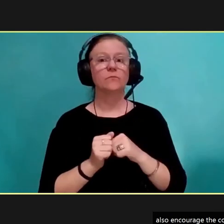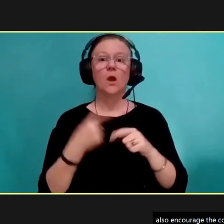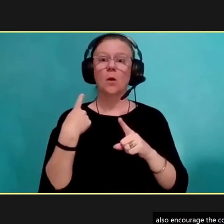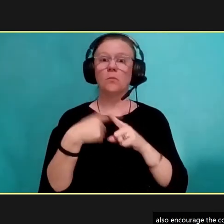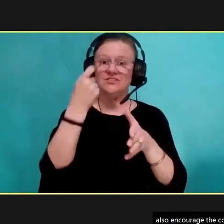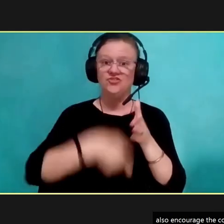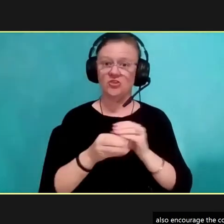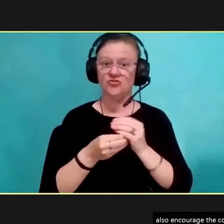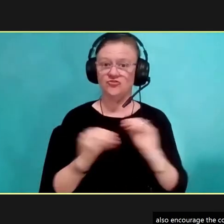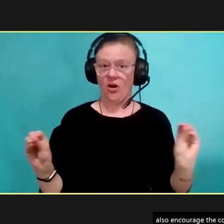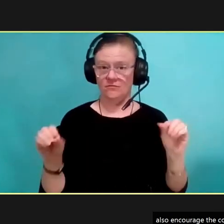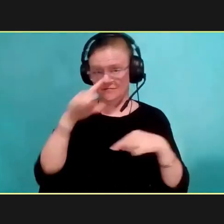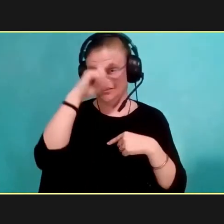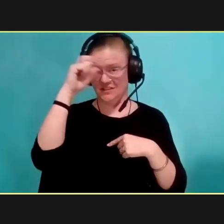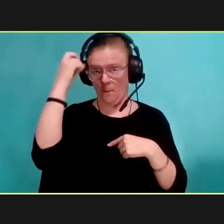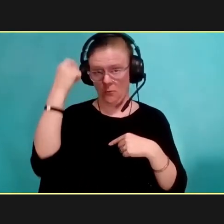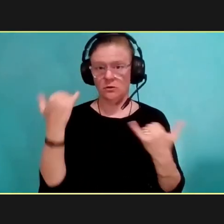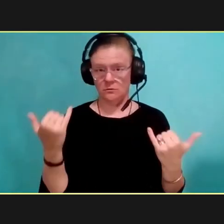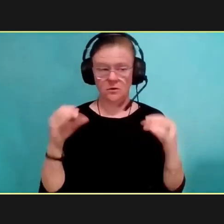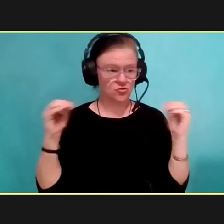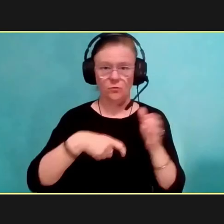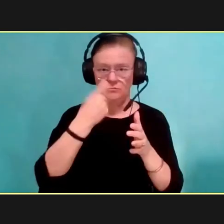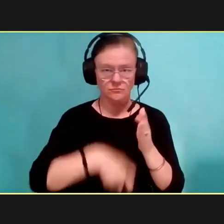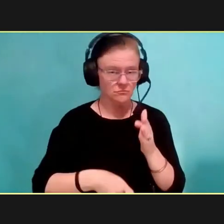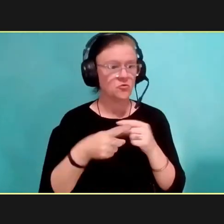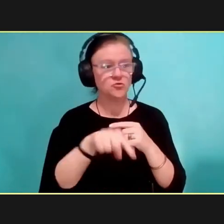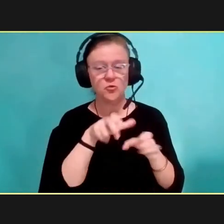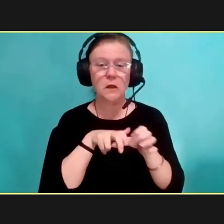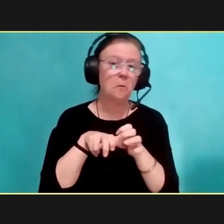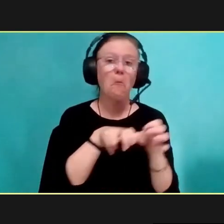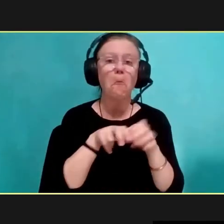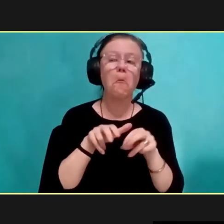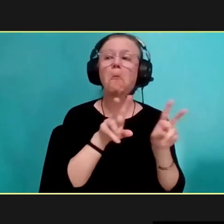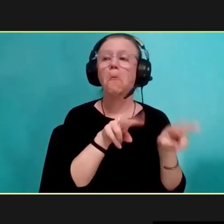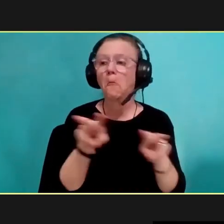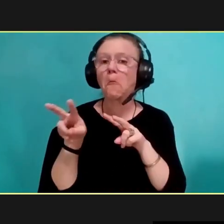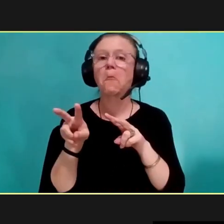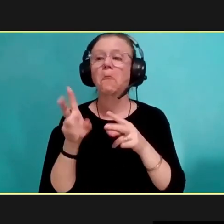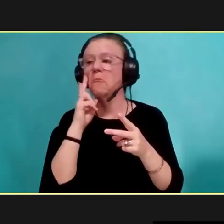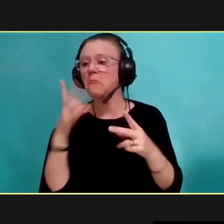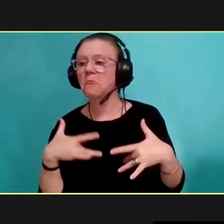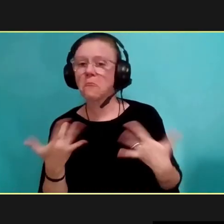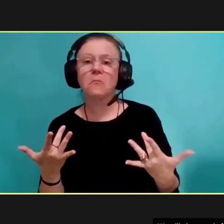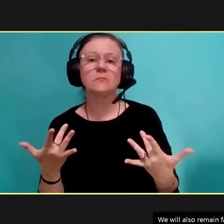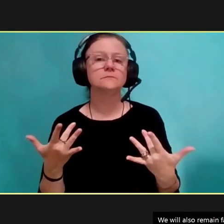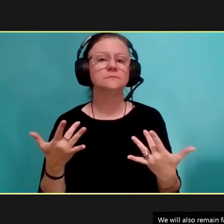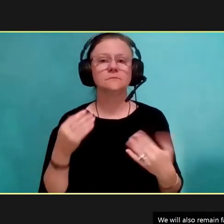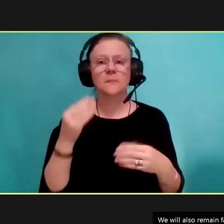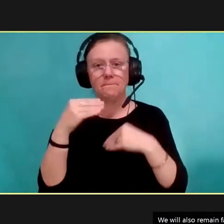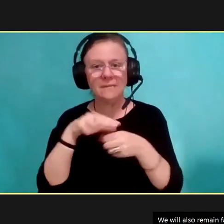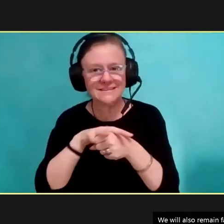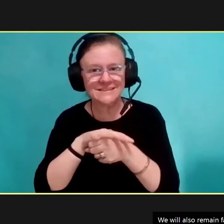throughout the summer, which offers a great opportunity for our riders to explore and connect with local events, meal sites,